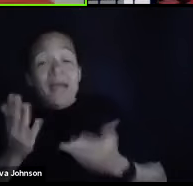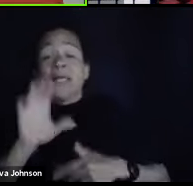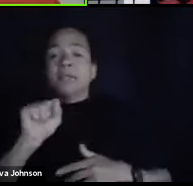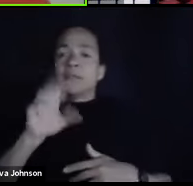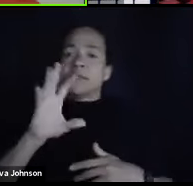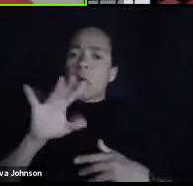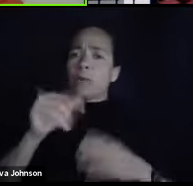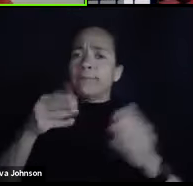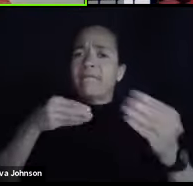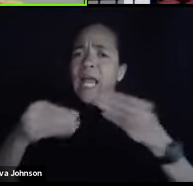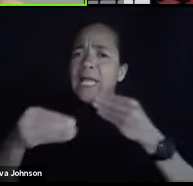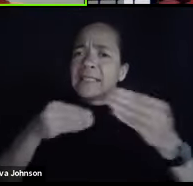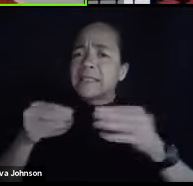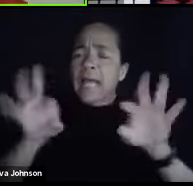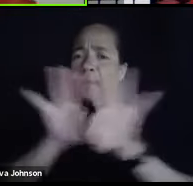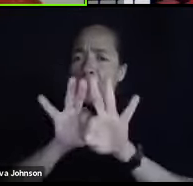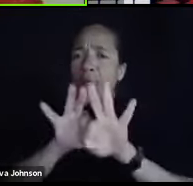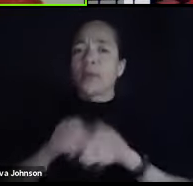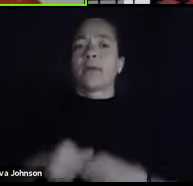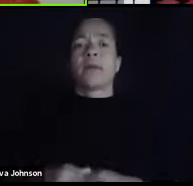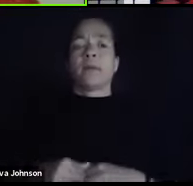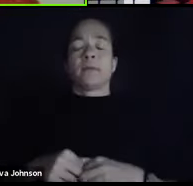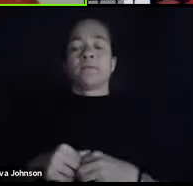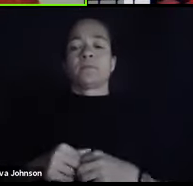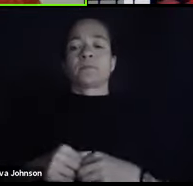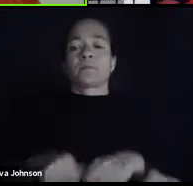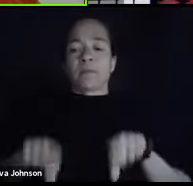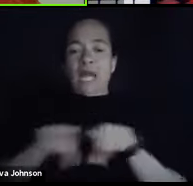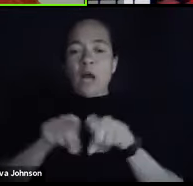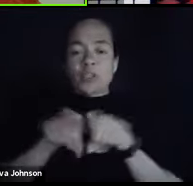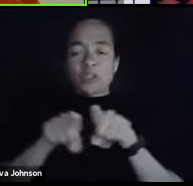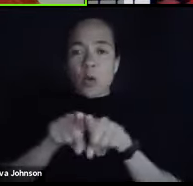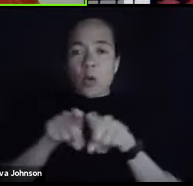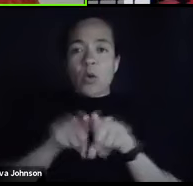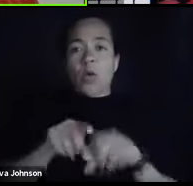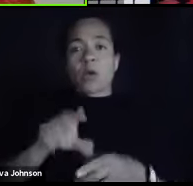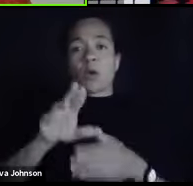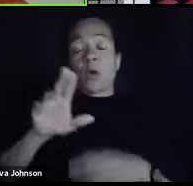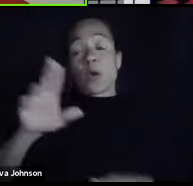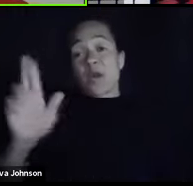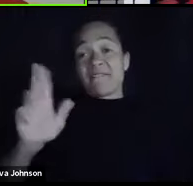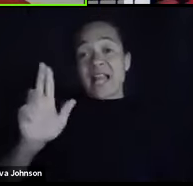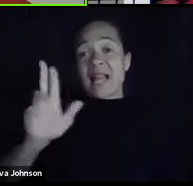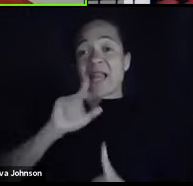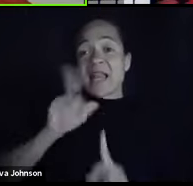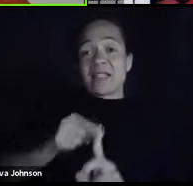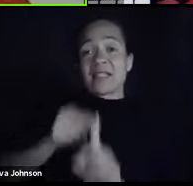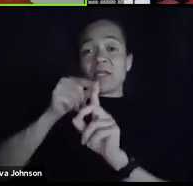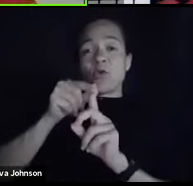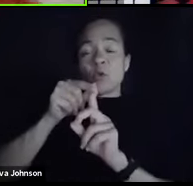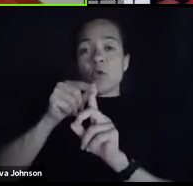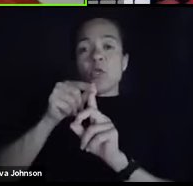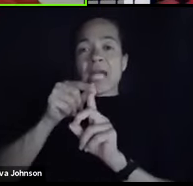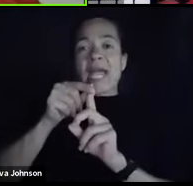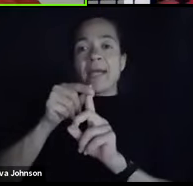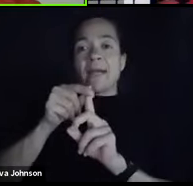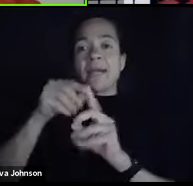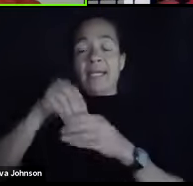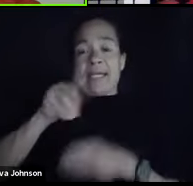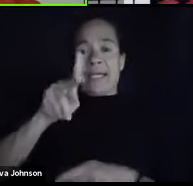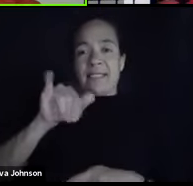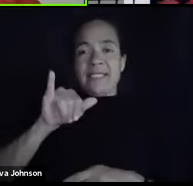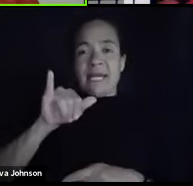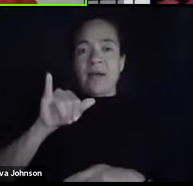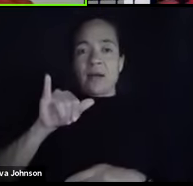think is pretty important is that to know that UofL is pretty unique and lucky across Kentucky in that we do have some of those big